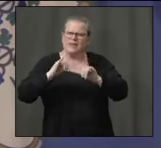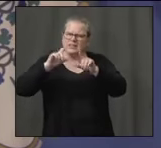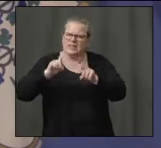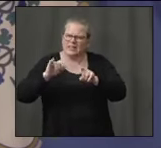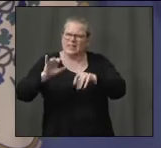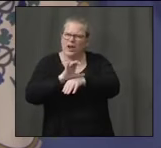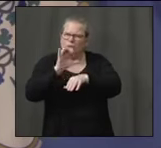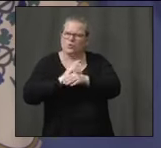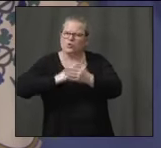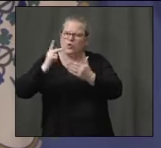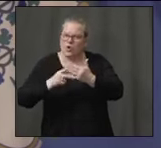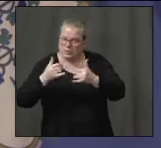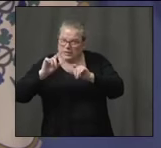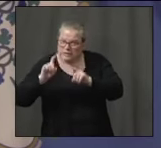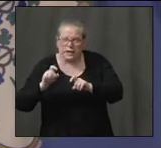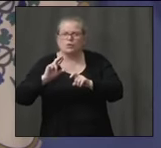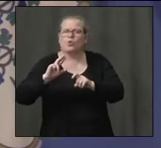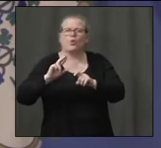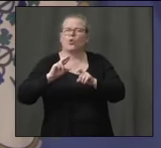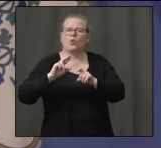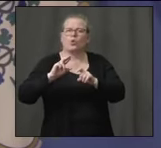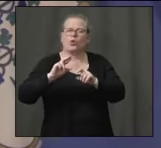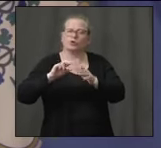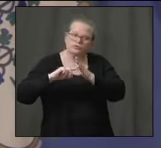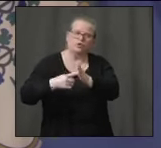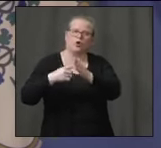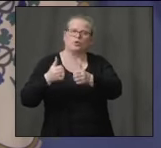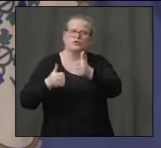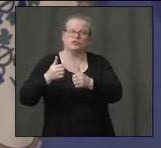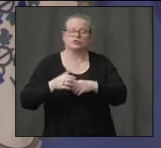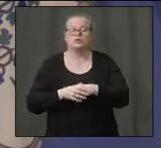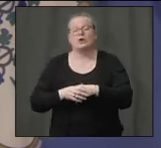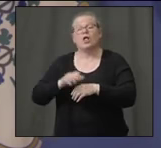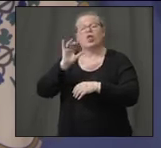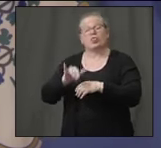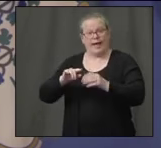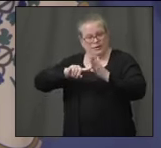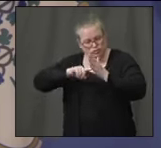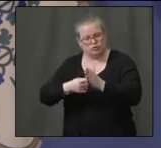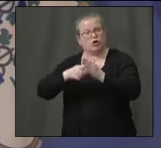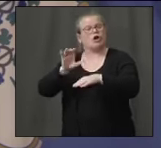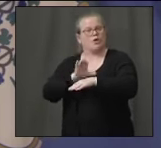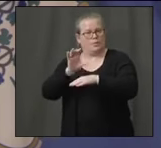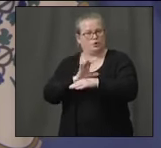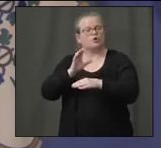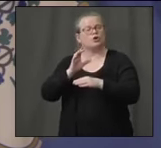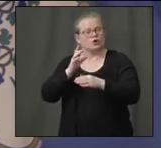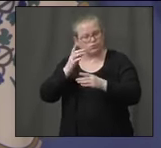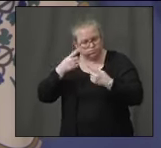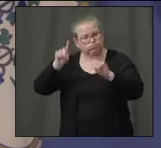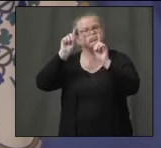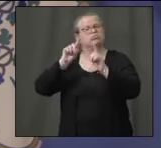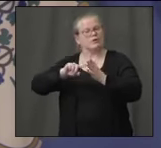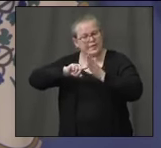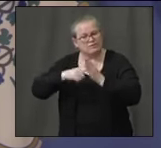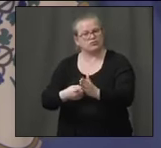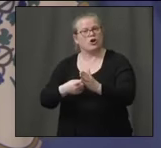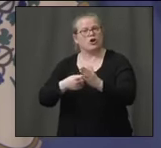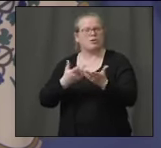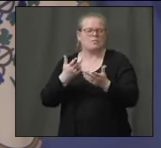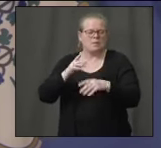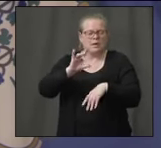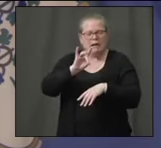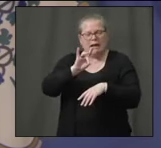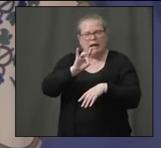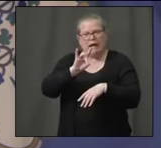he has answered 85, 90 percent of those claims. I think he said there's still some out there. Many of them are duplicates and the